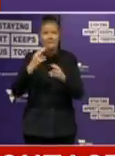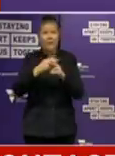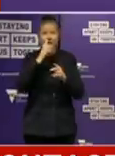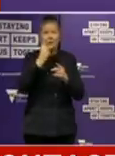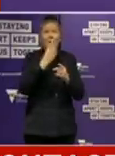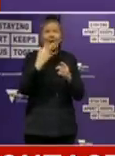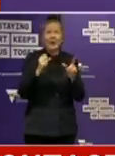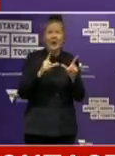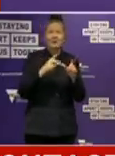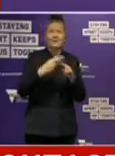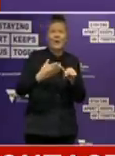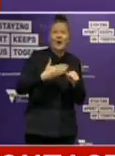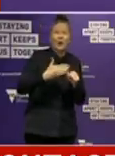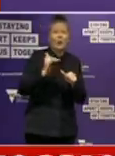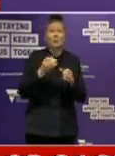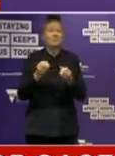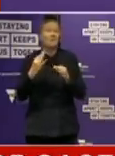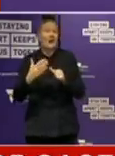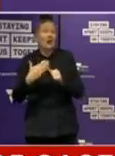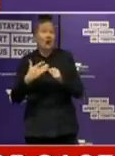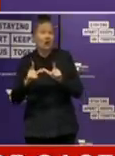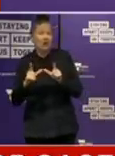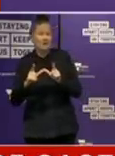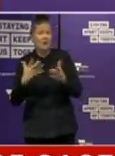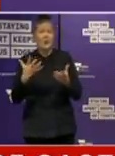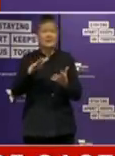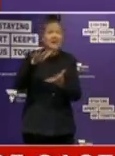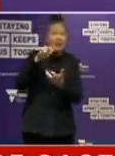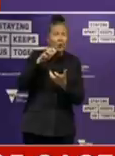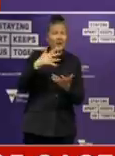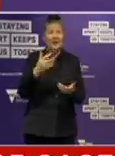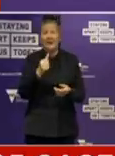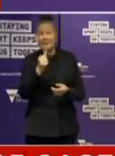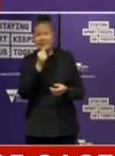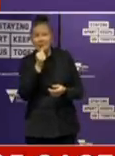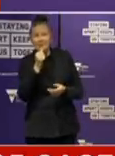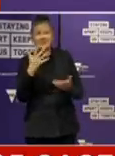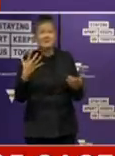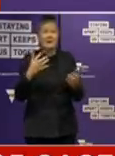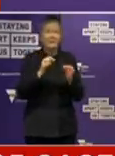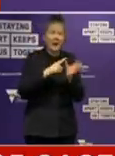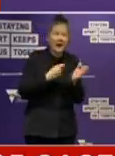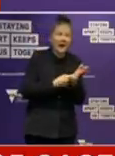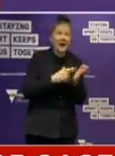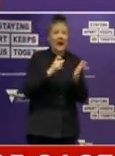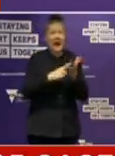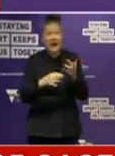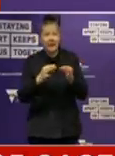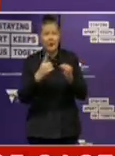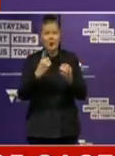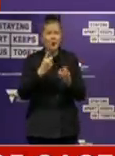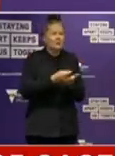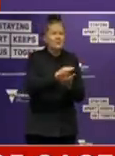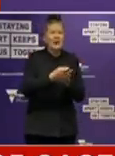businesses, restaurants, takeaway food businesses, pubs, bars, and clubs with a payroll under $3 million, and we estimate